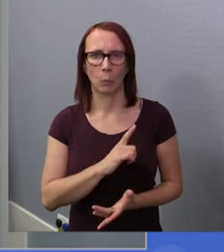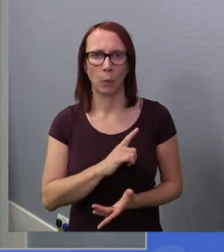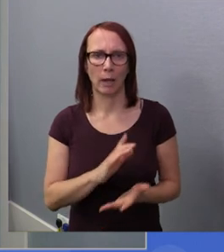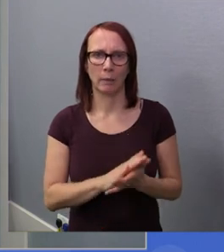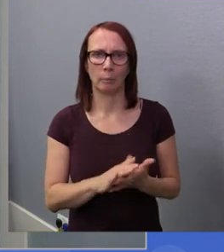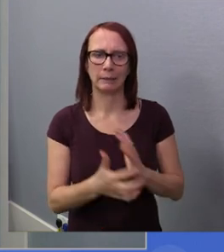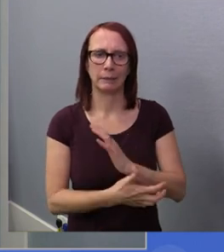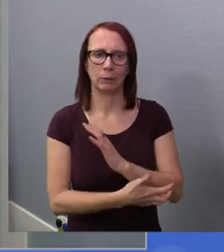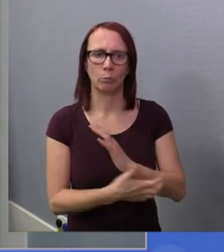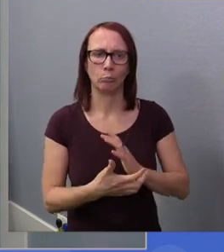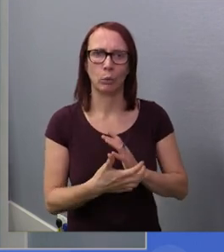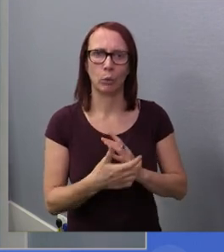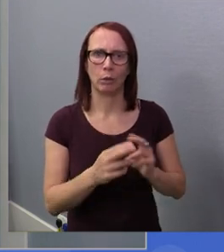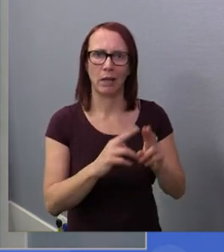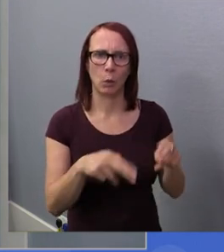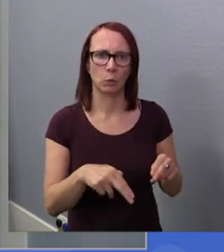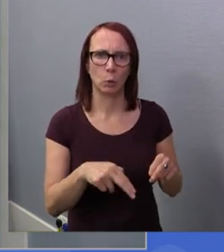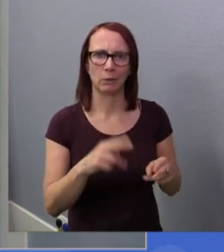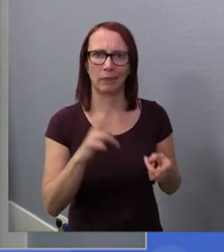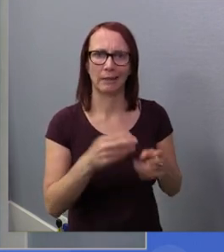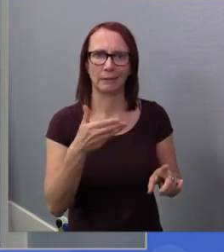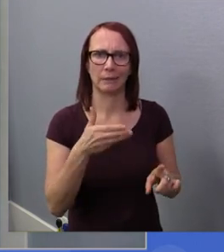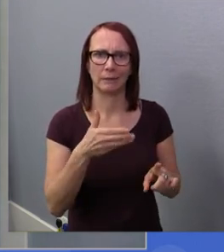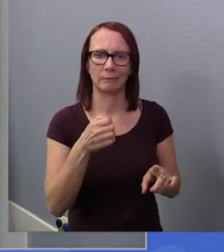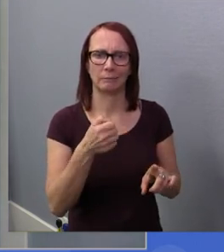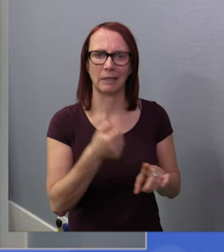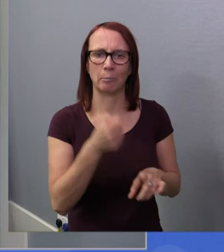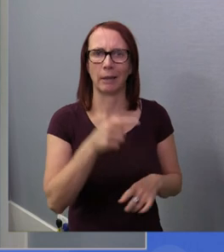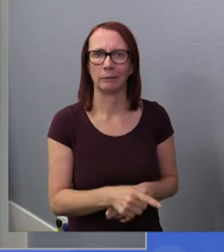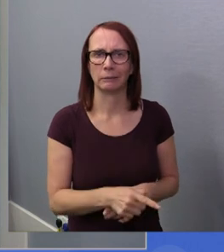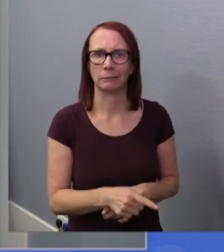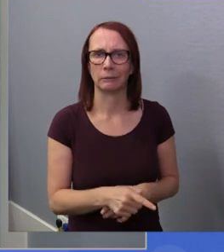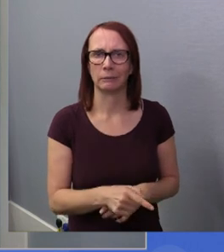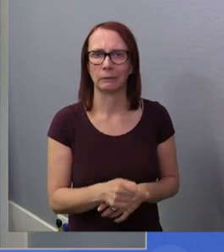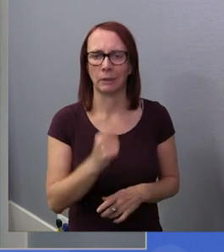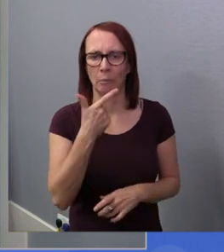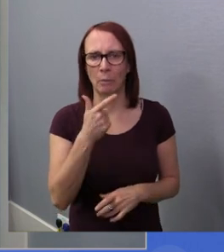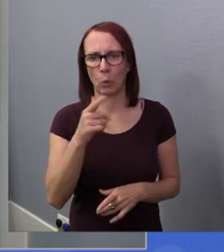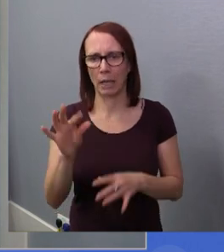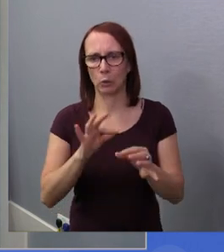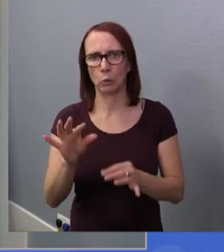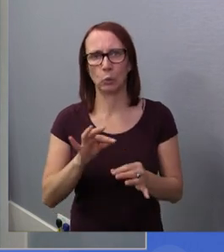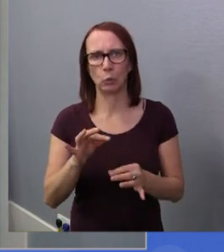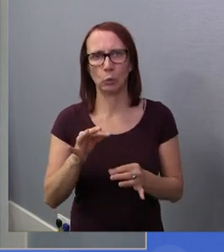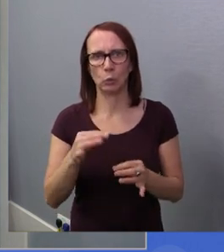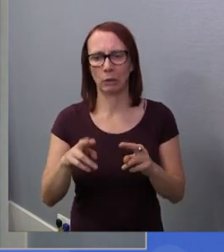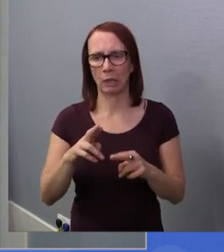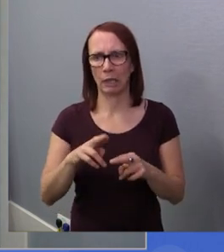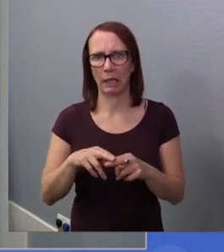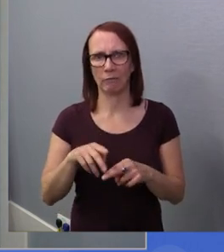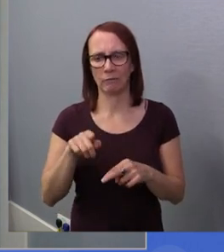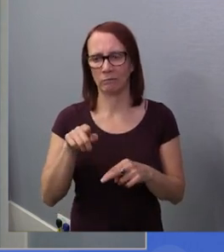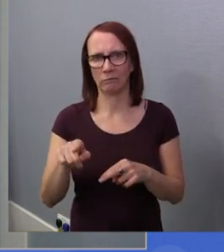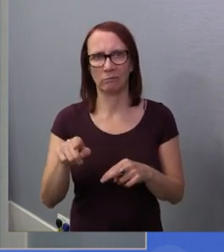on the lower-income households. Consumers can choose whether or not to buy into the businesses'